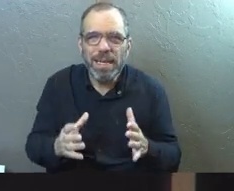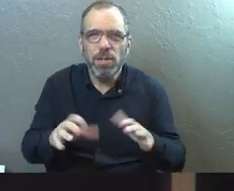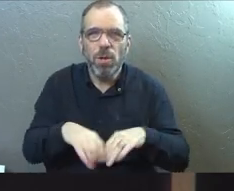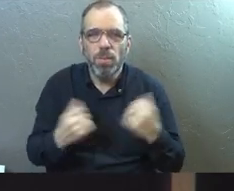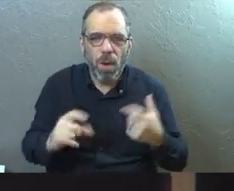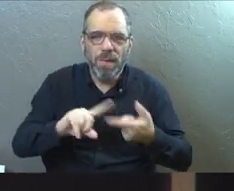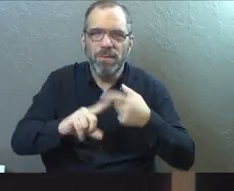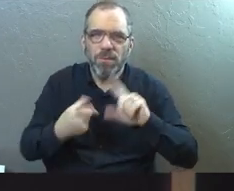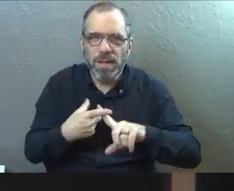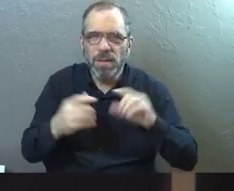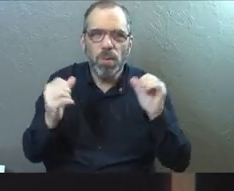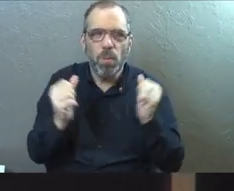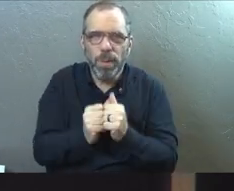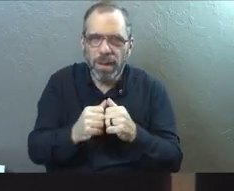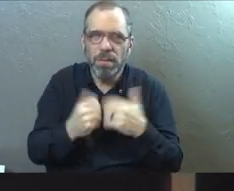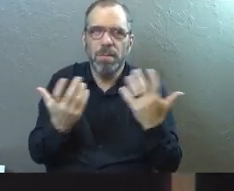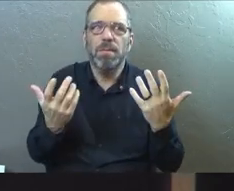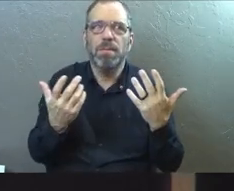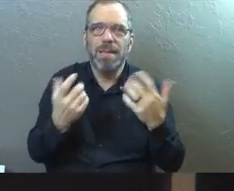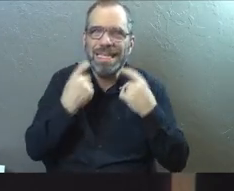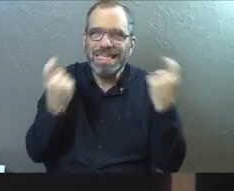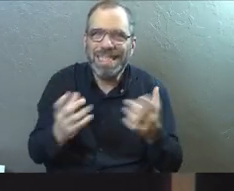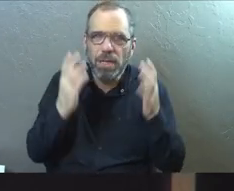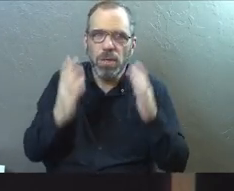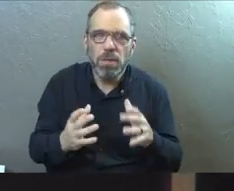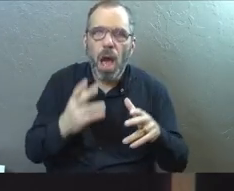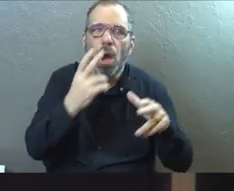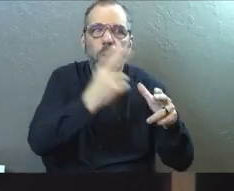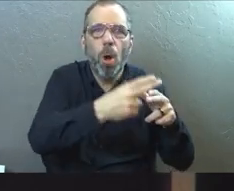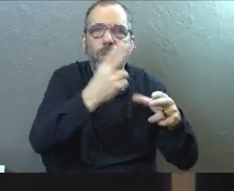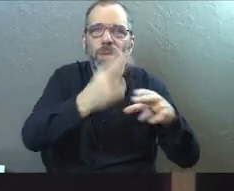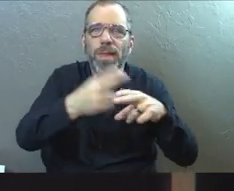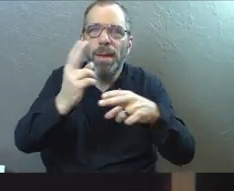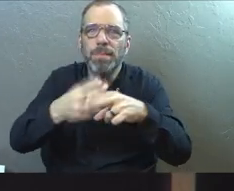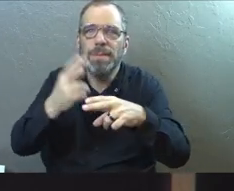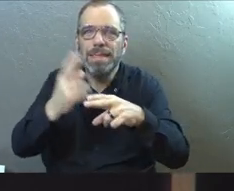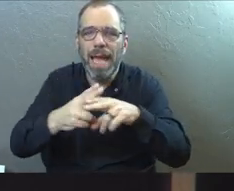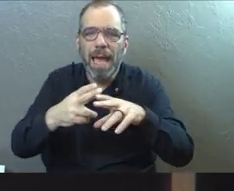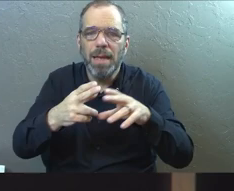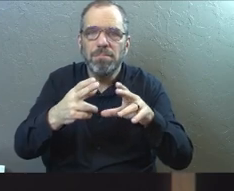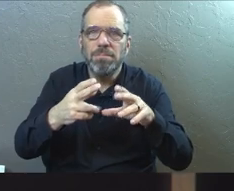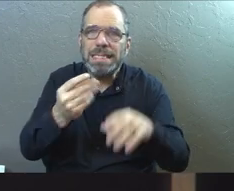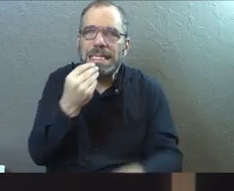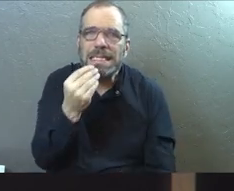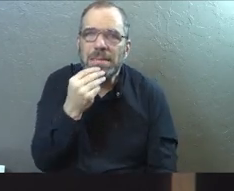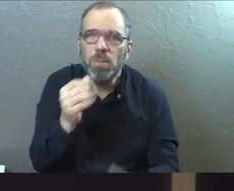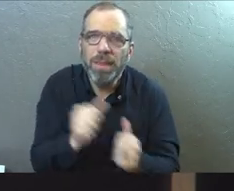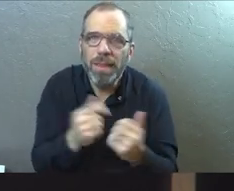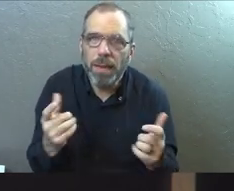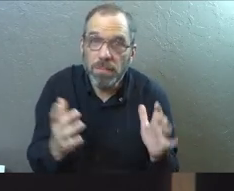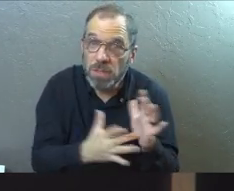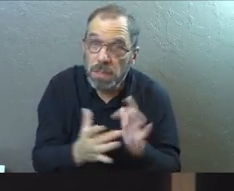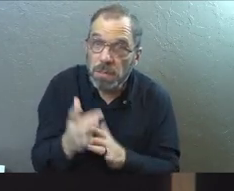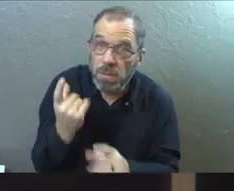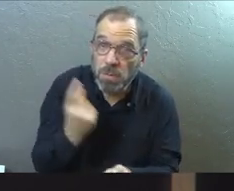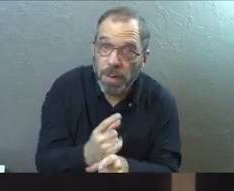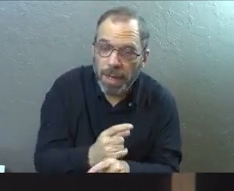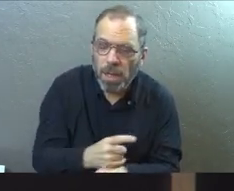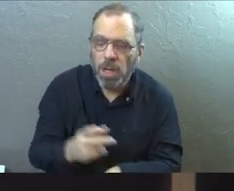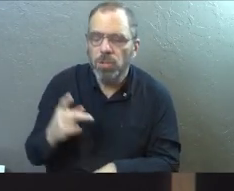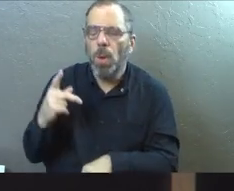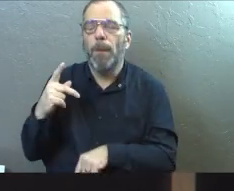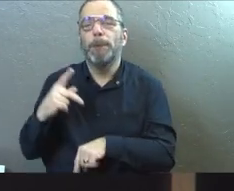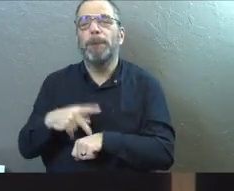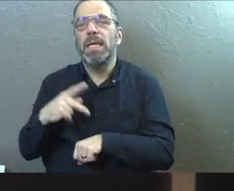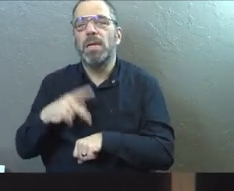made friendship and relationship with them, got close to them, called them by name. Broke bread with them. Jesus, right? And so Peter's